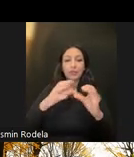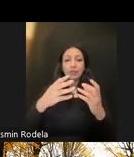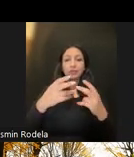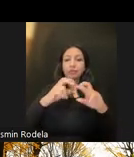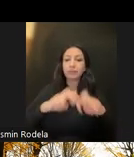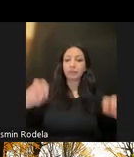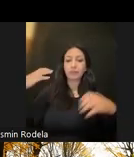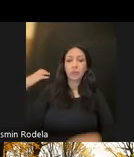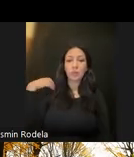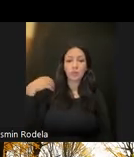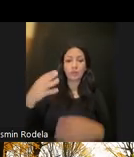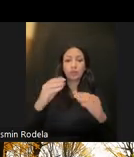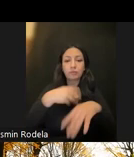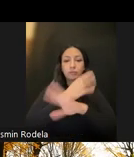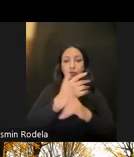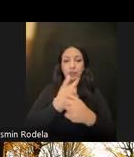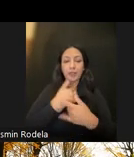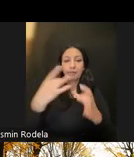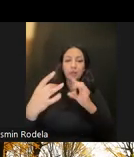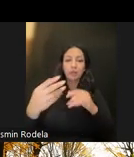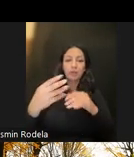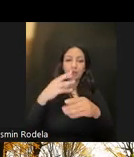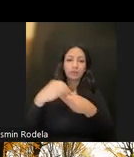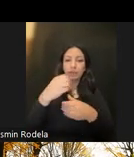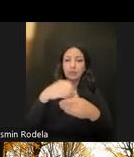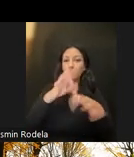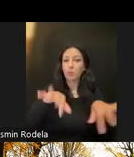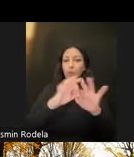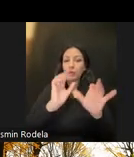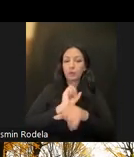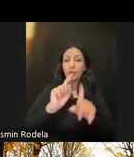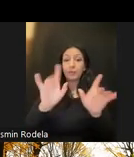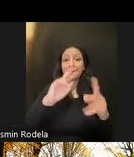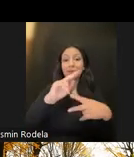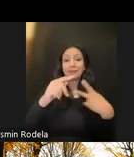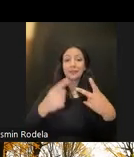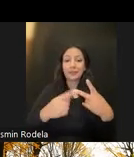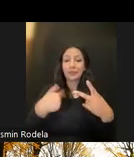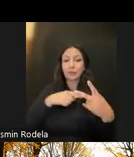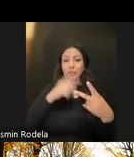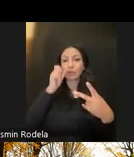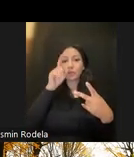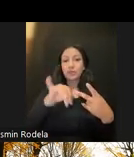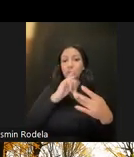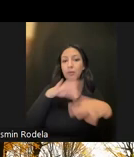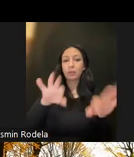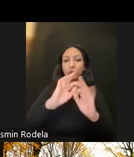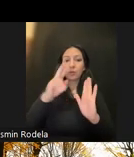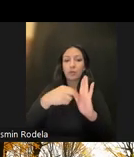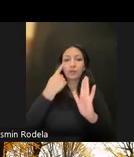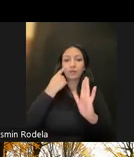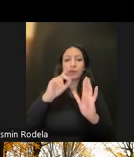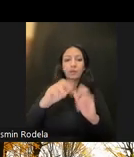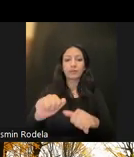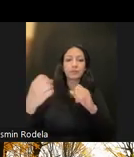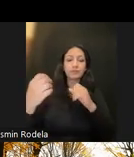get feedback and input on this important work. But second, we recognize the important role of hearing from